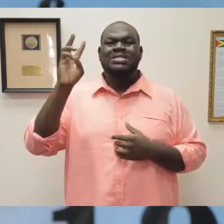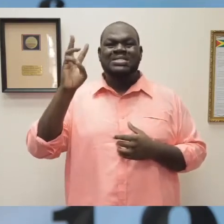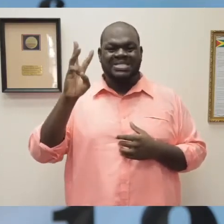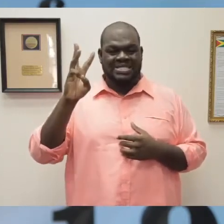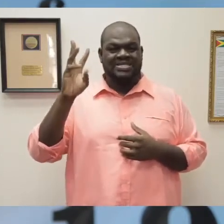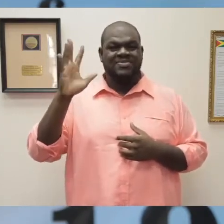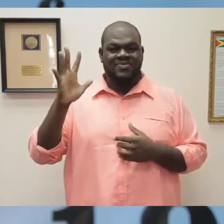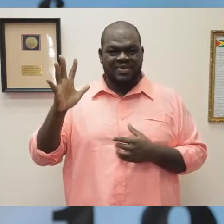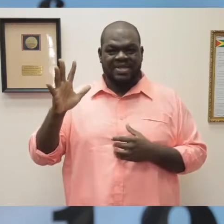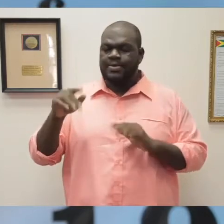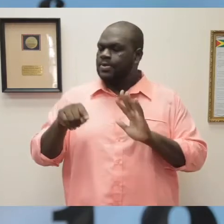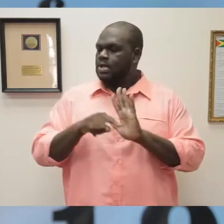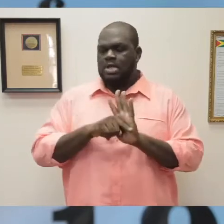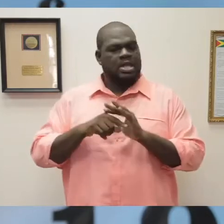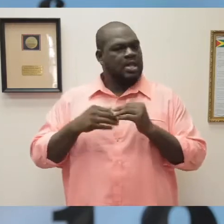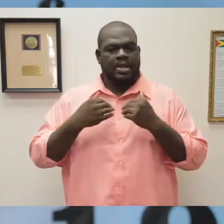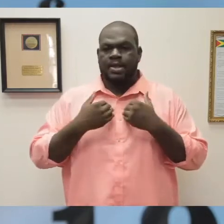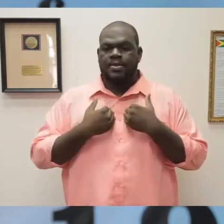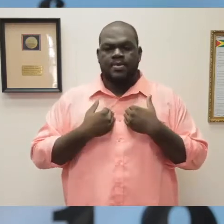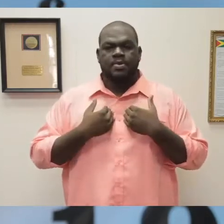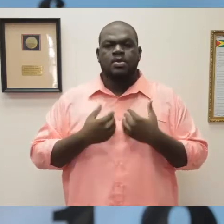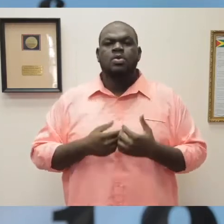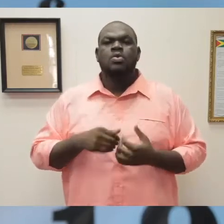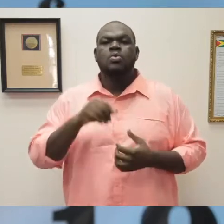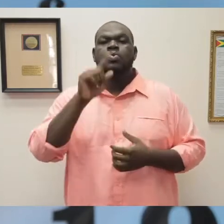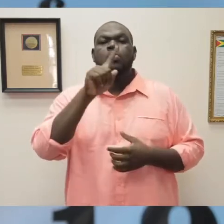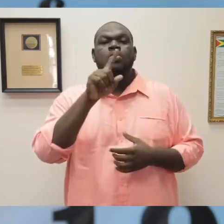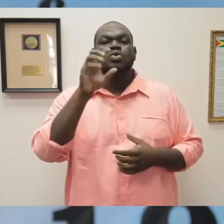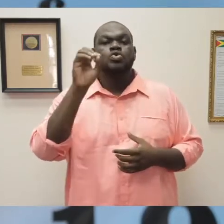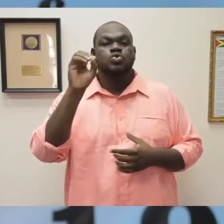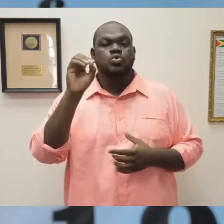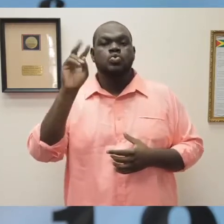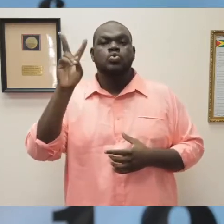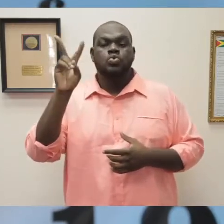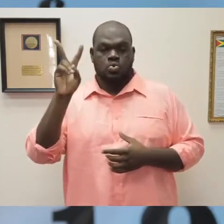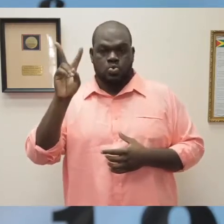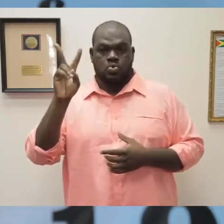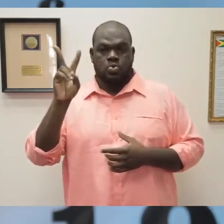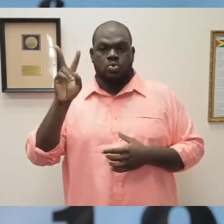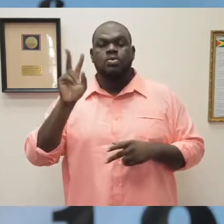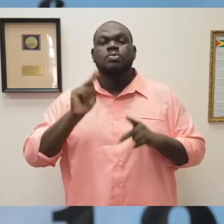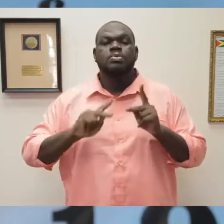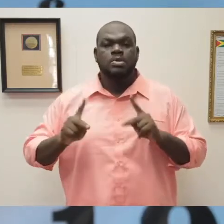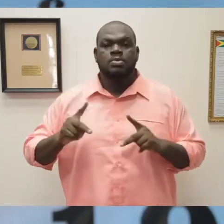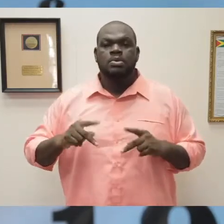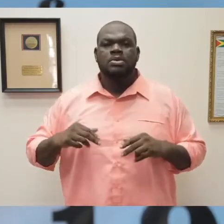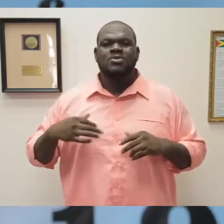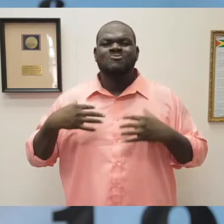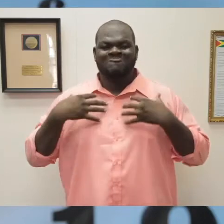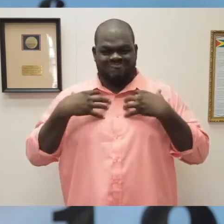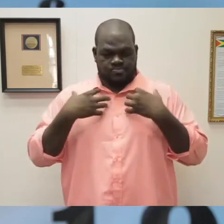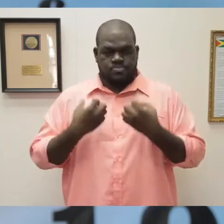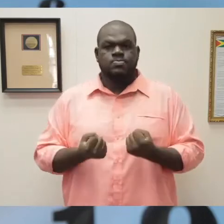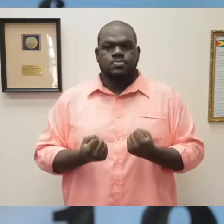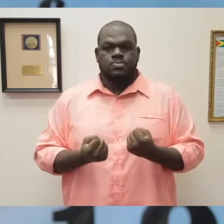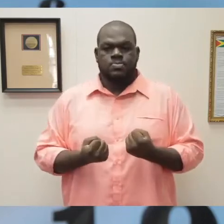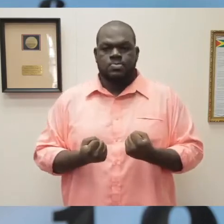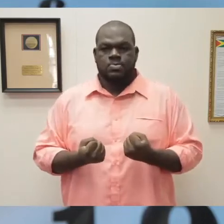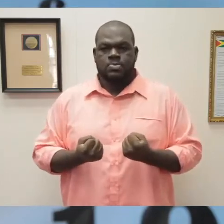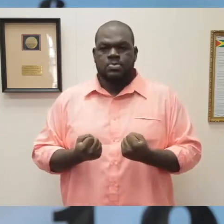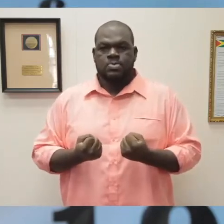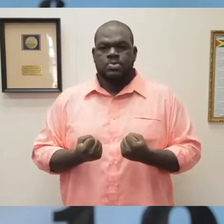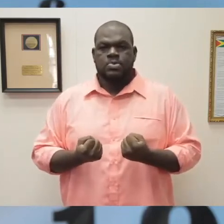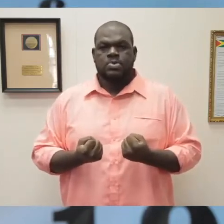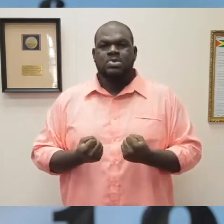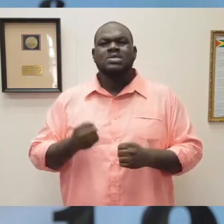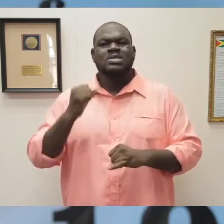persons have recovered to date. In institutional isolation, we now have 69 active